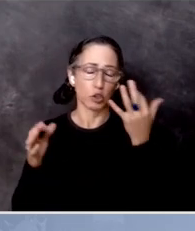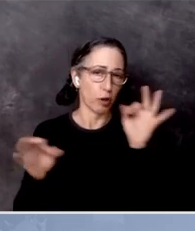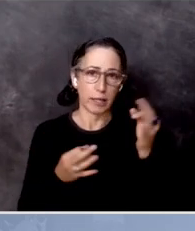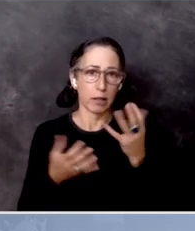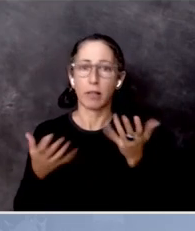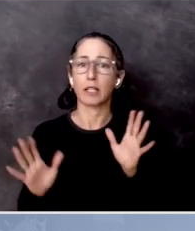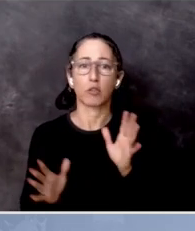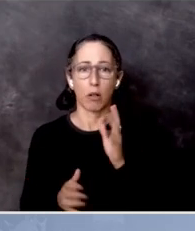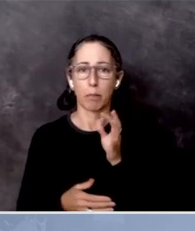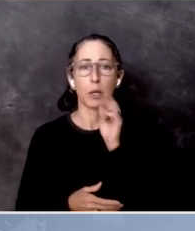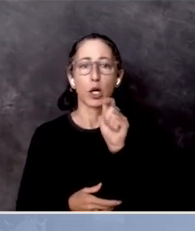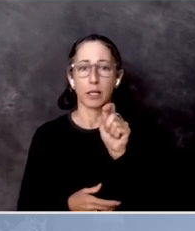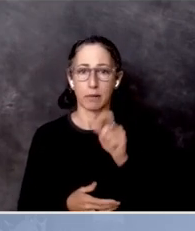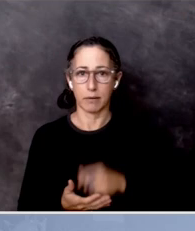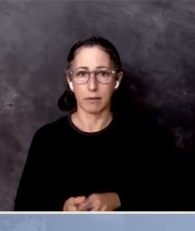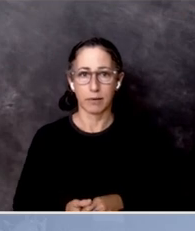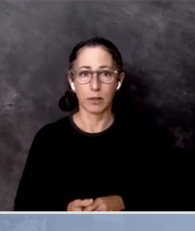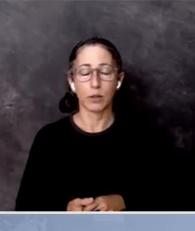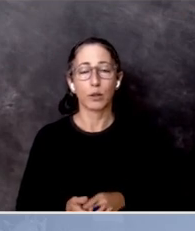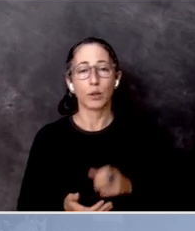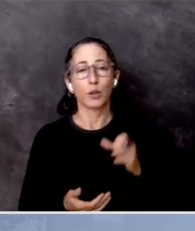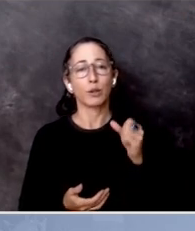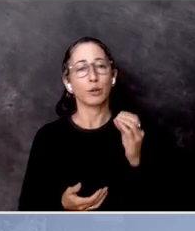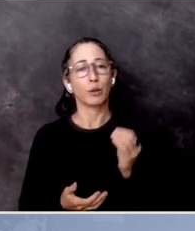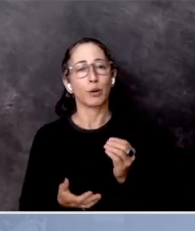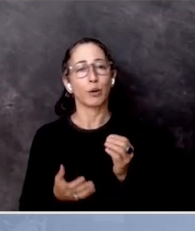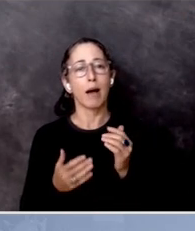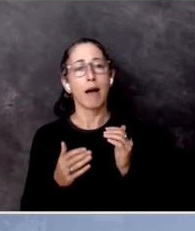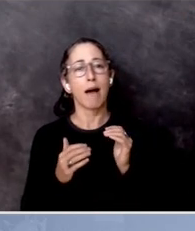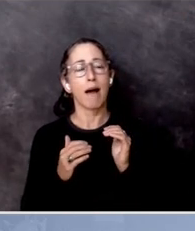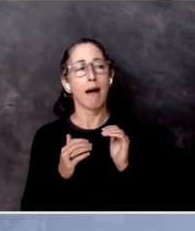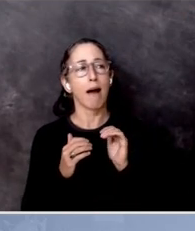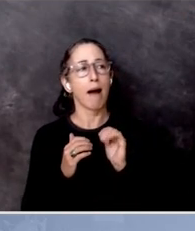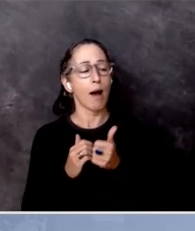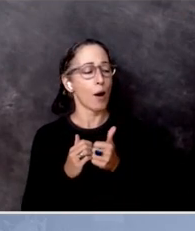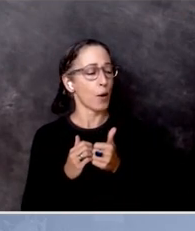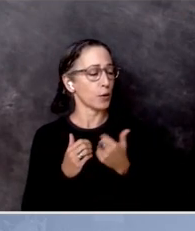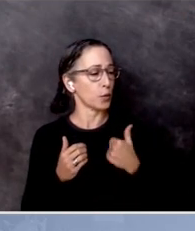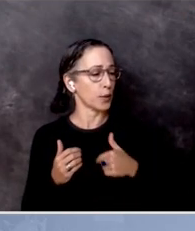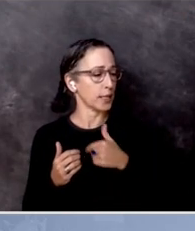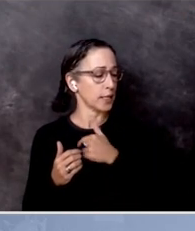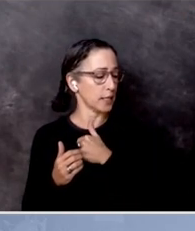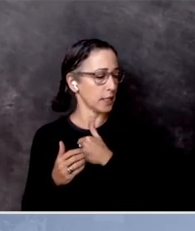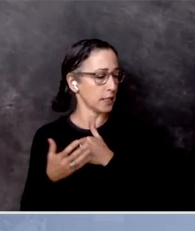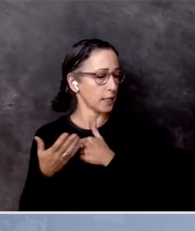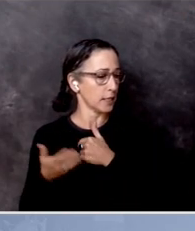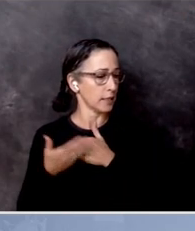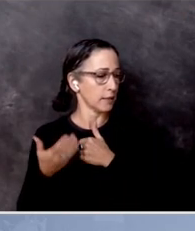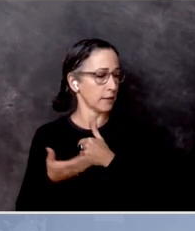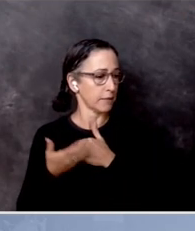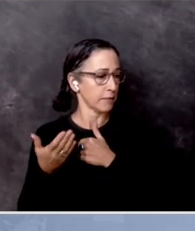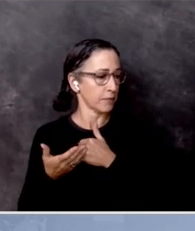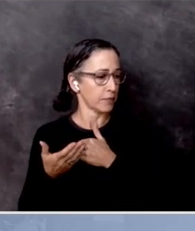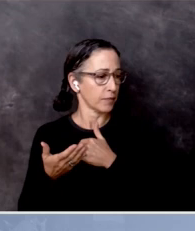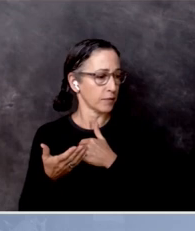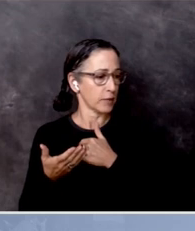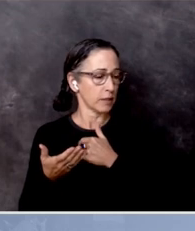And the way I think to break that mindset,